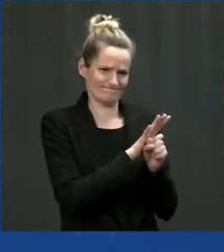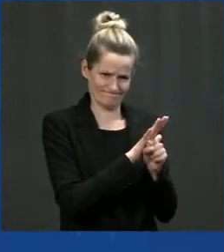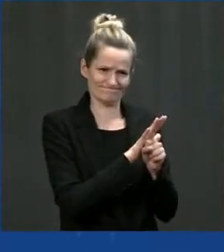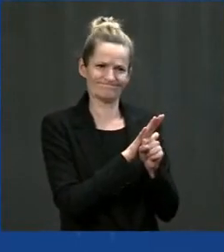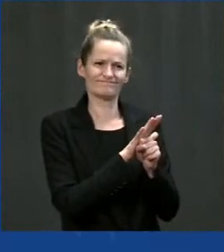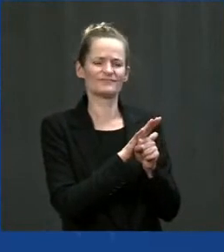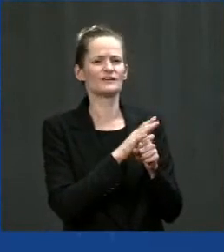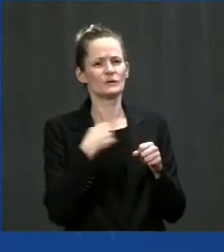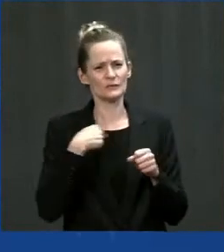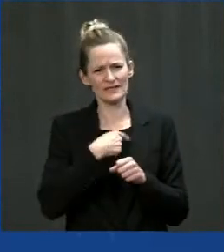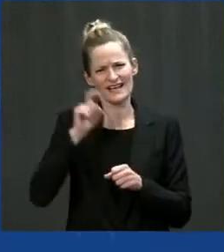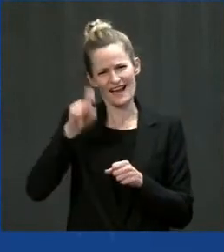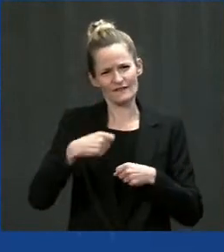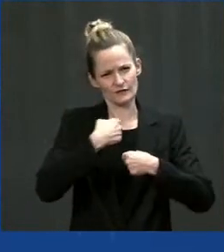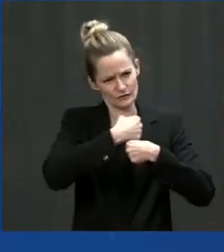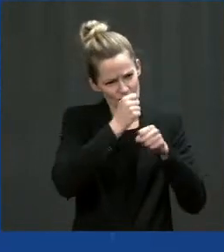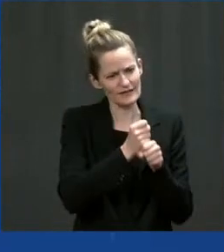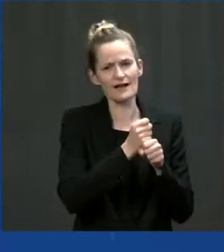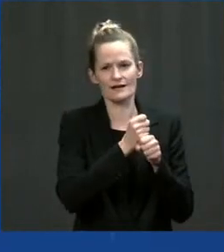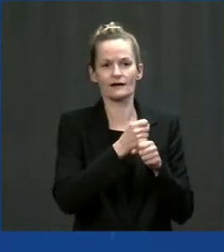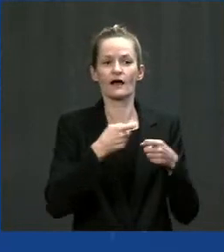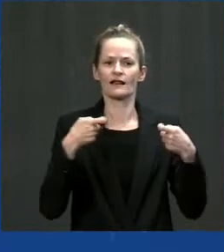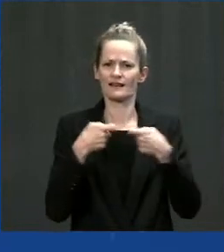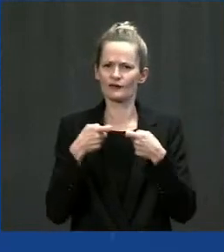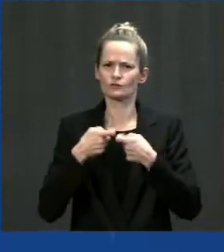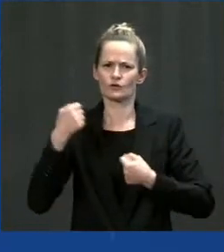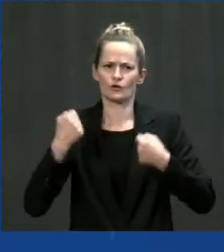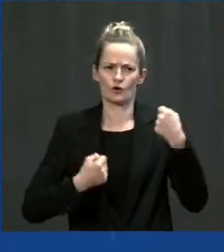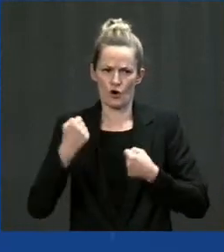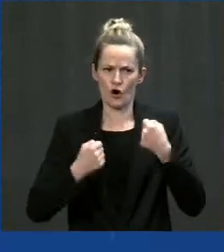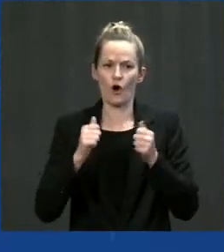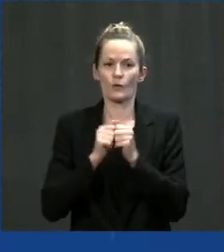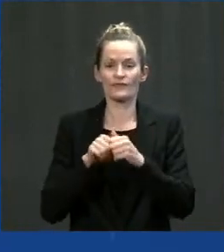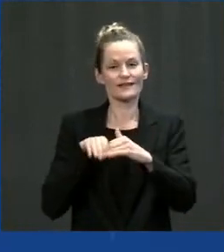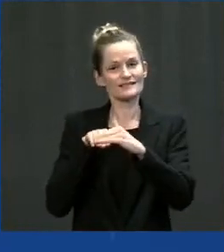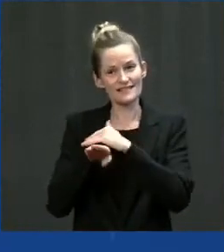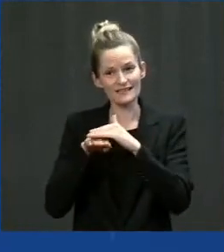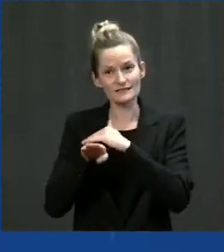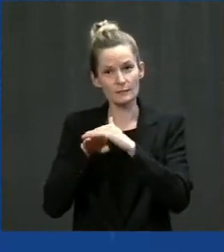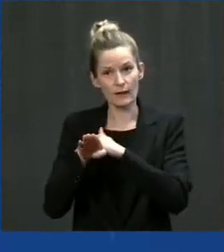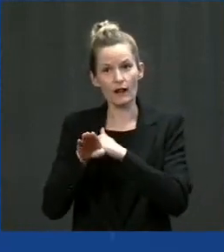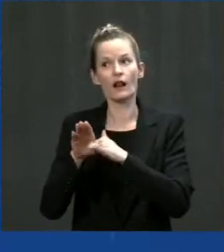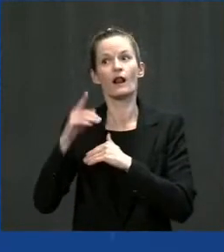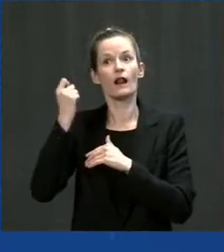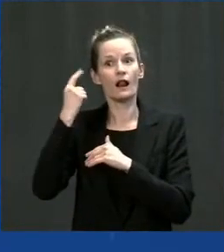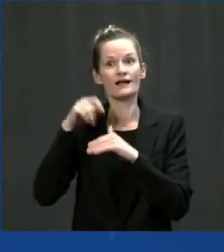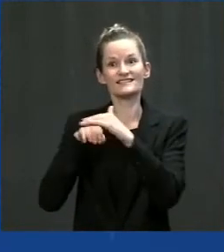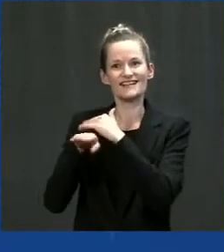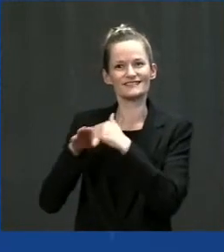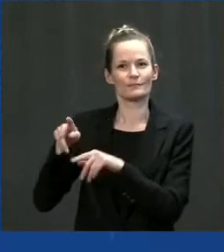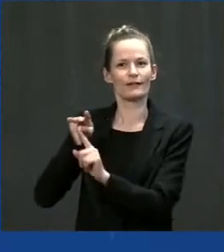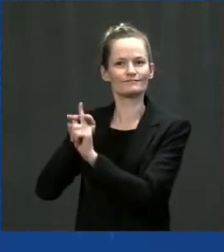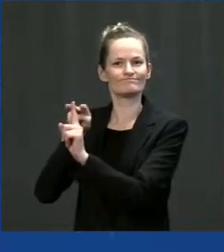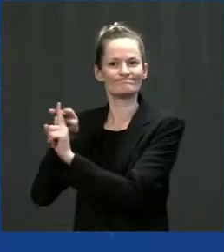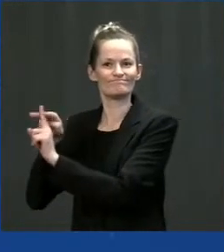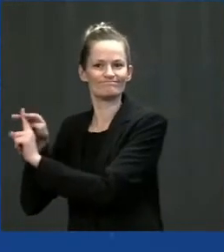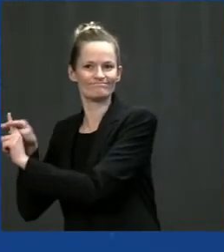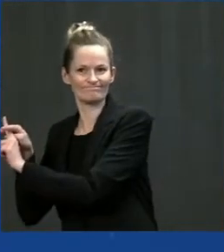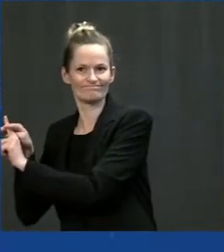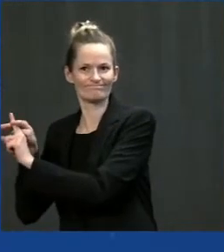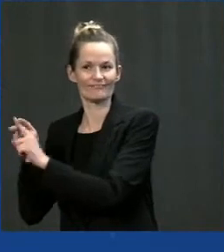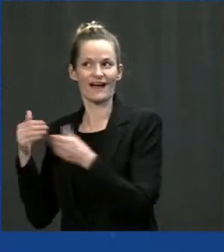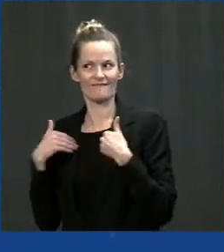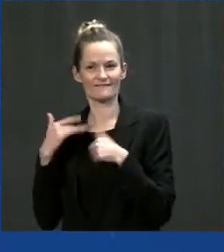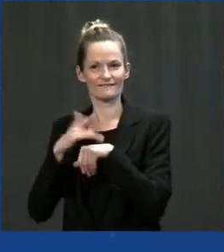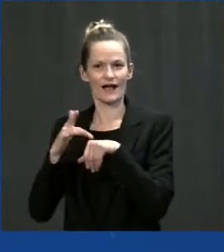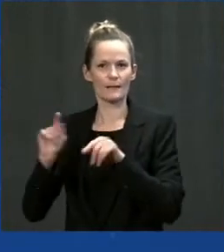along the highways that are being repaired and, you know, or built. And, you know, that